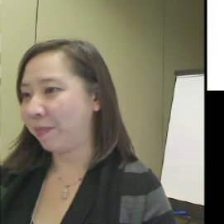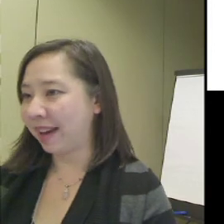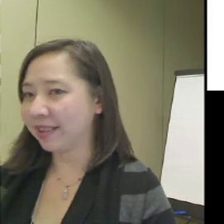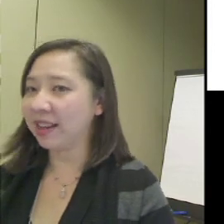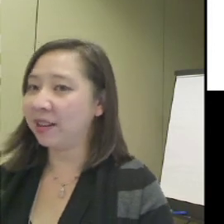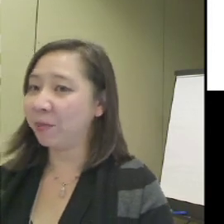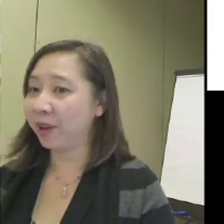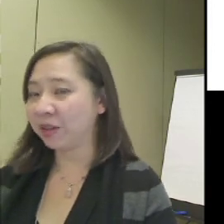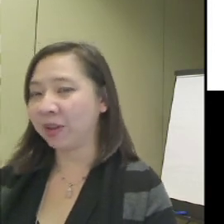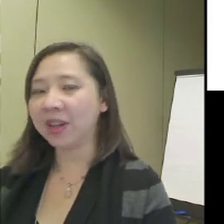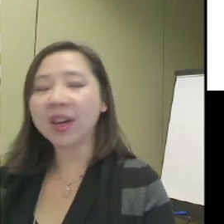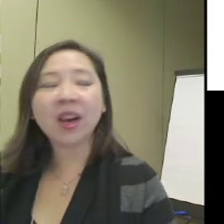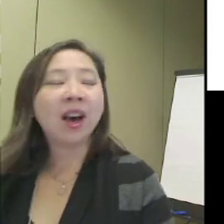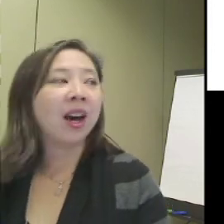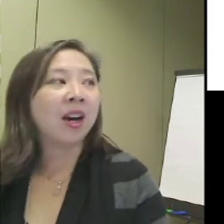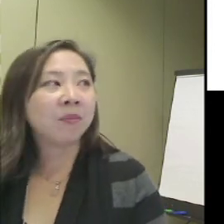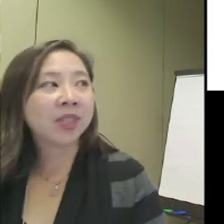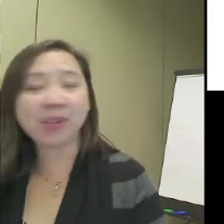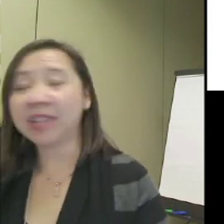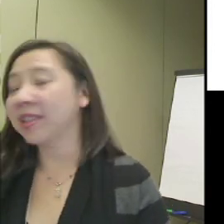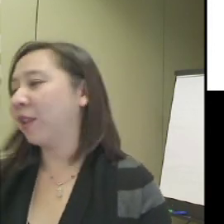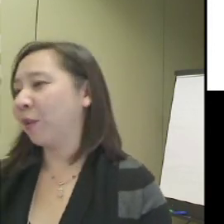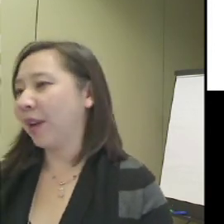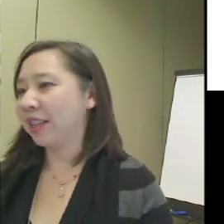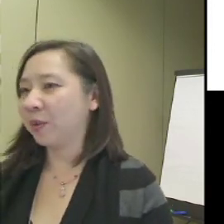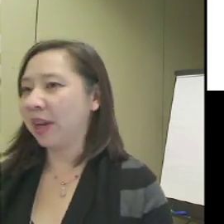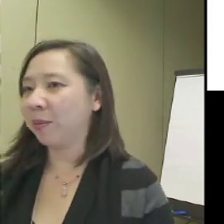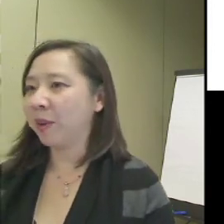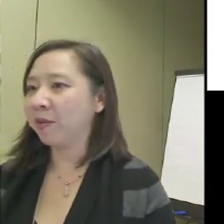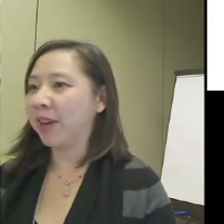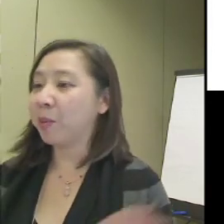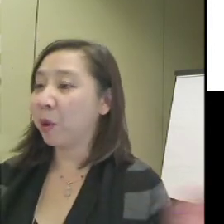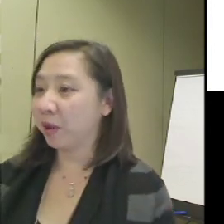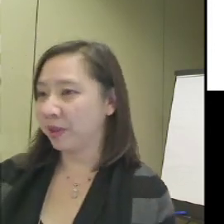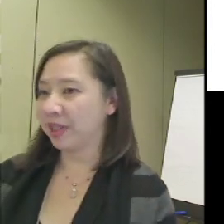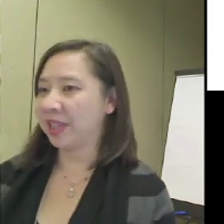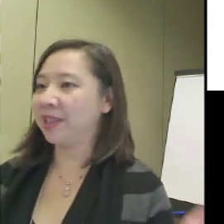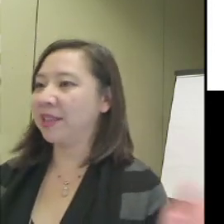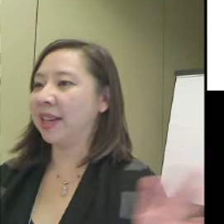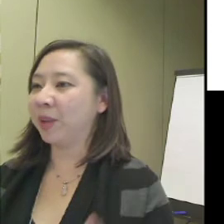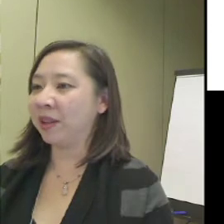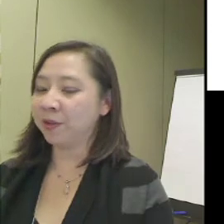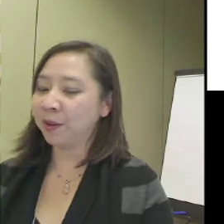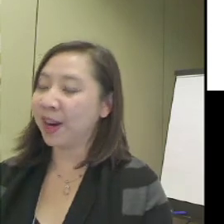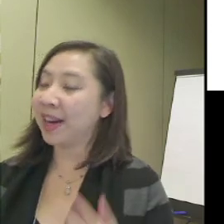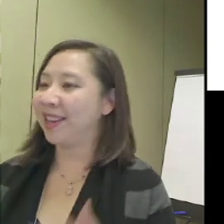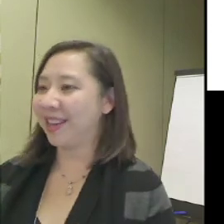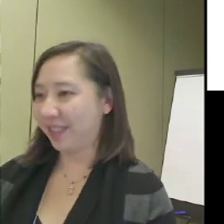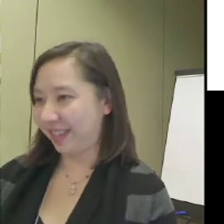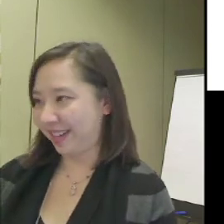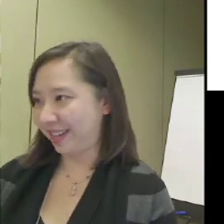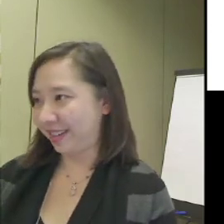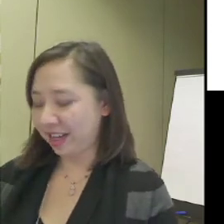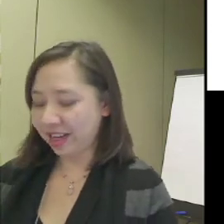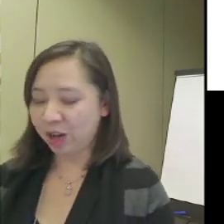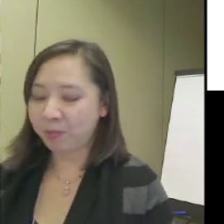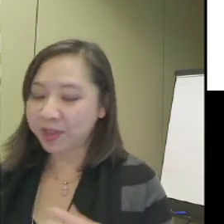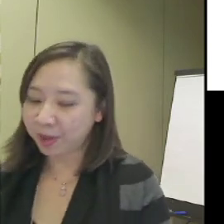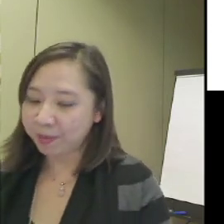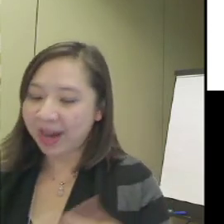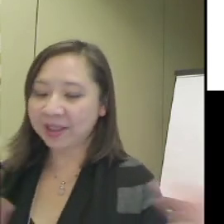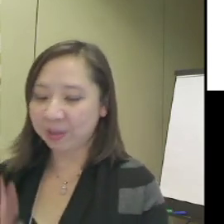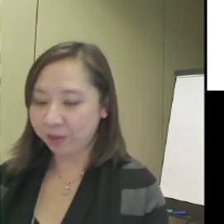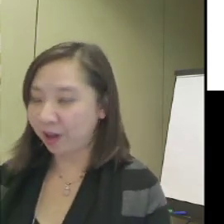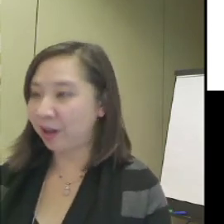some seating with backs. And we actually submitted several grants that will provide portable seatings as well as a variety of seatings.